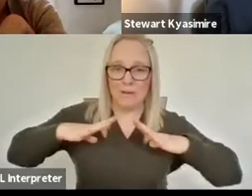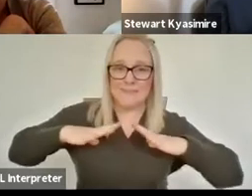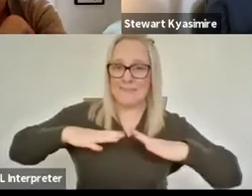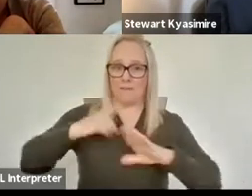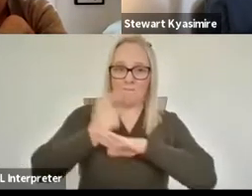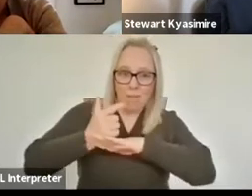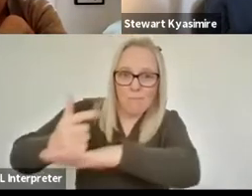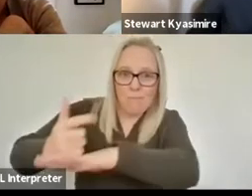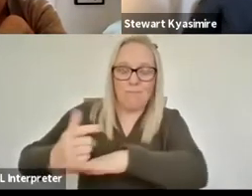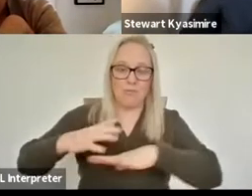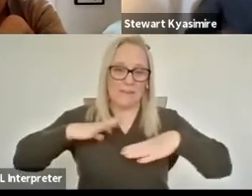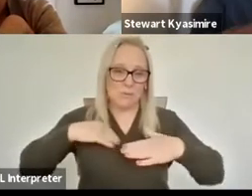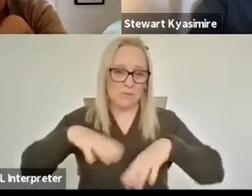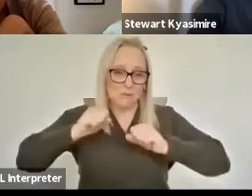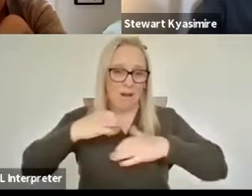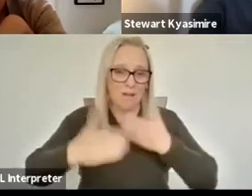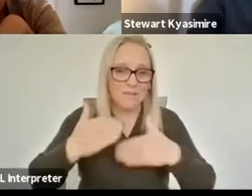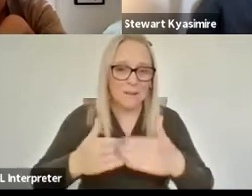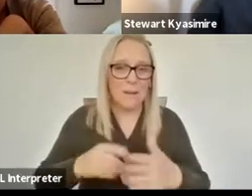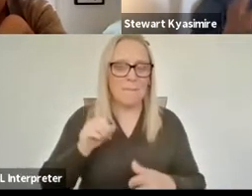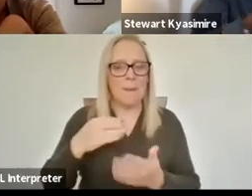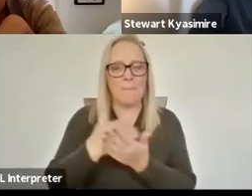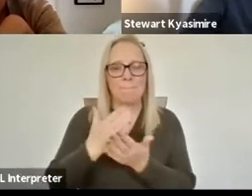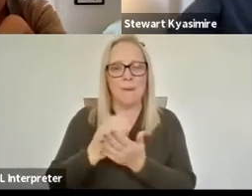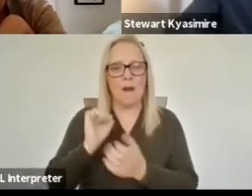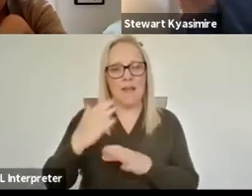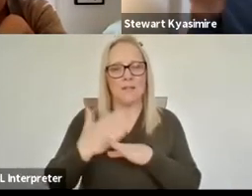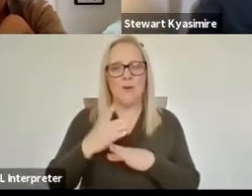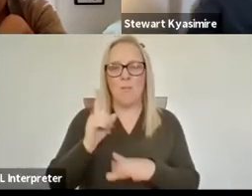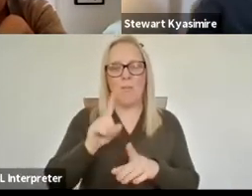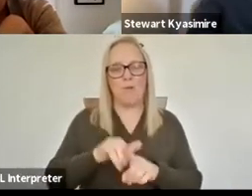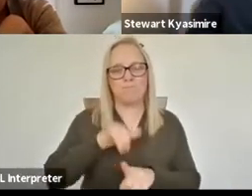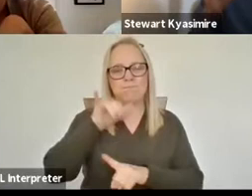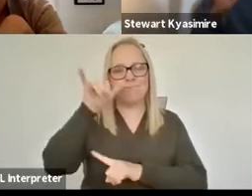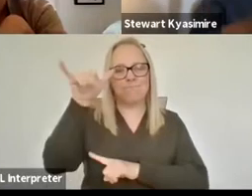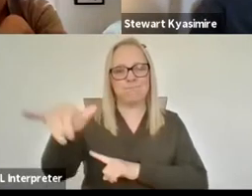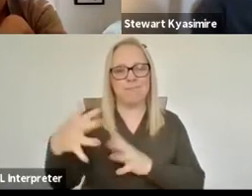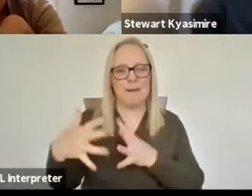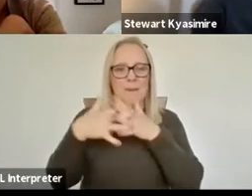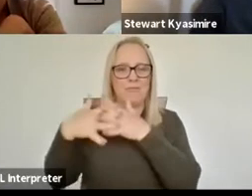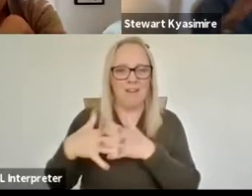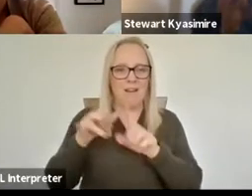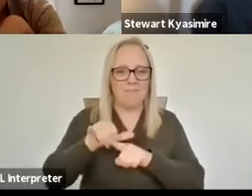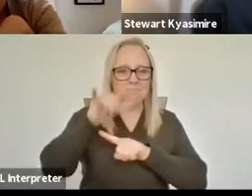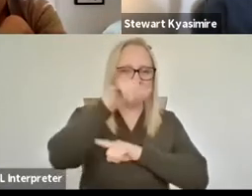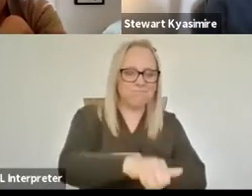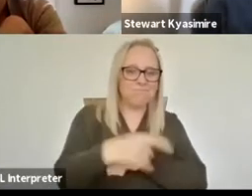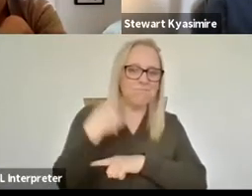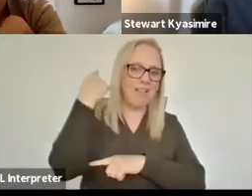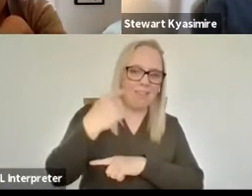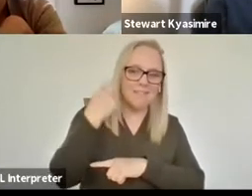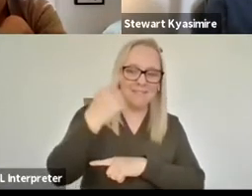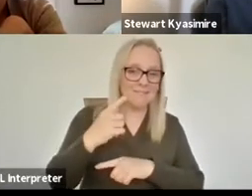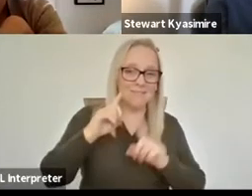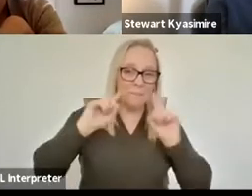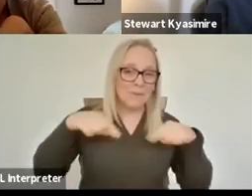part of that was to to travel um to the states down south London etc but that we couldn't we couldn't do that but